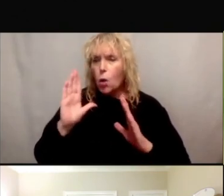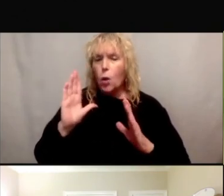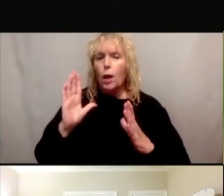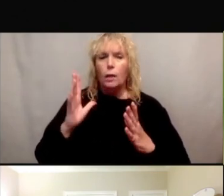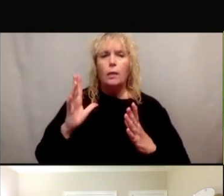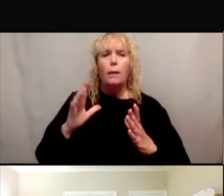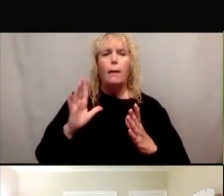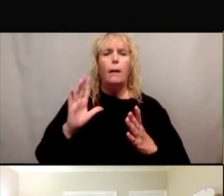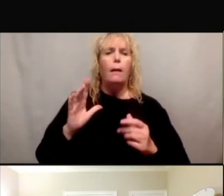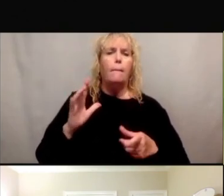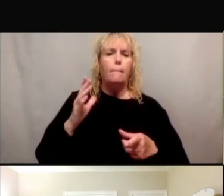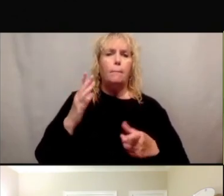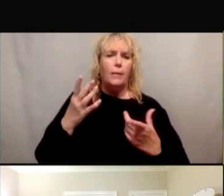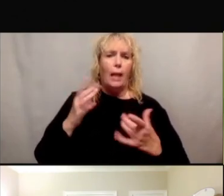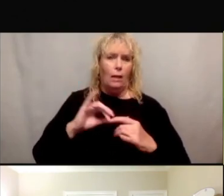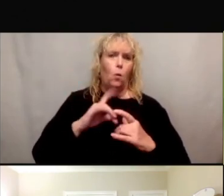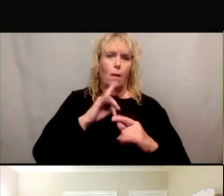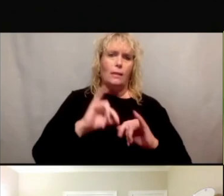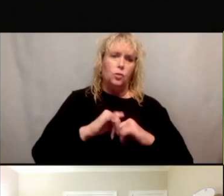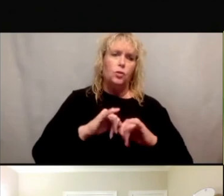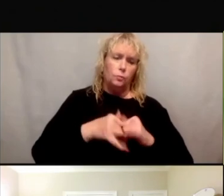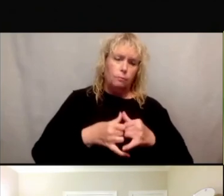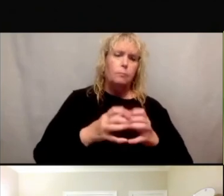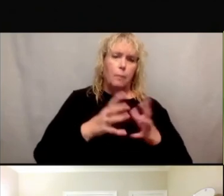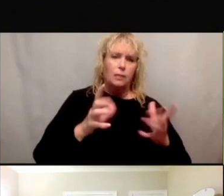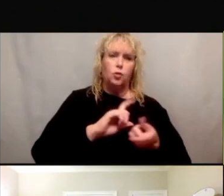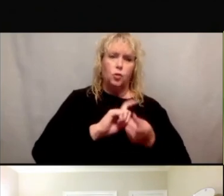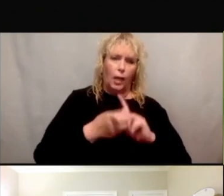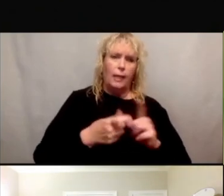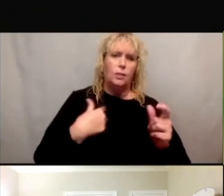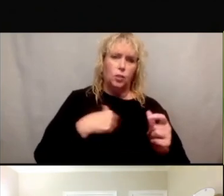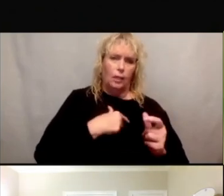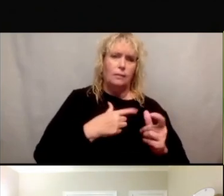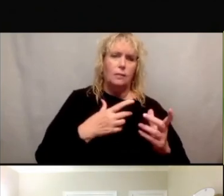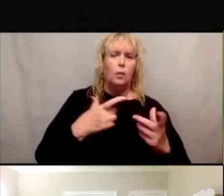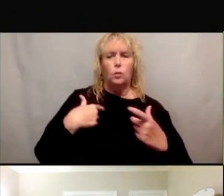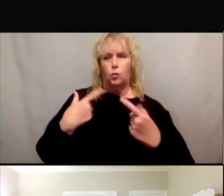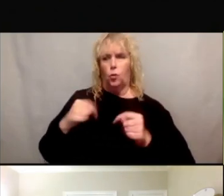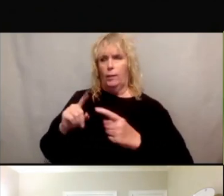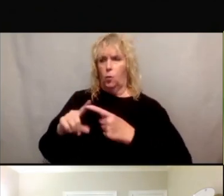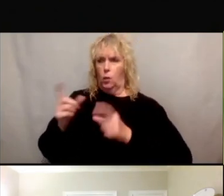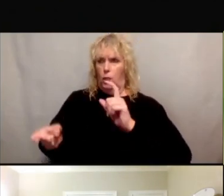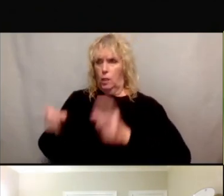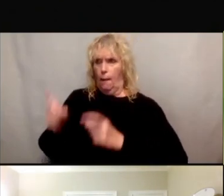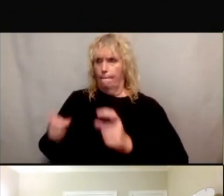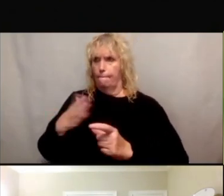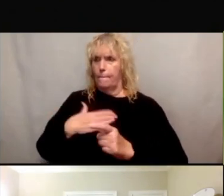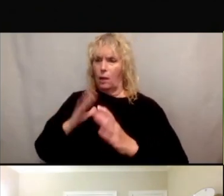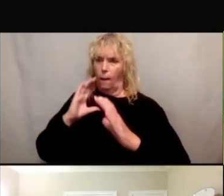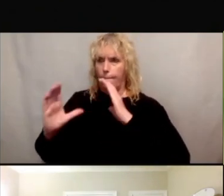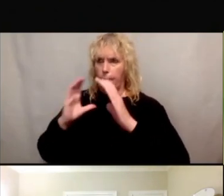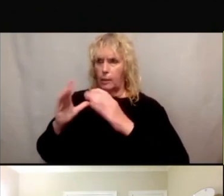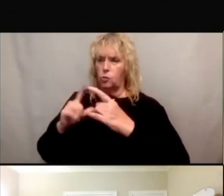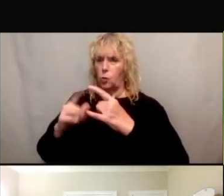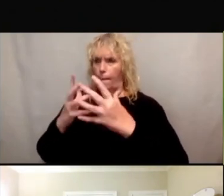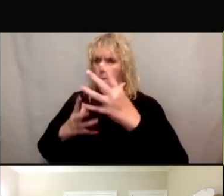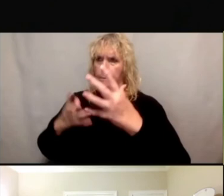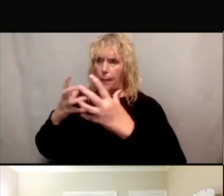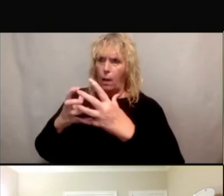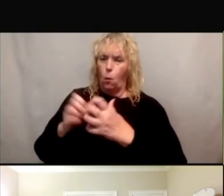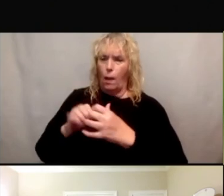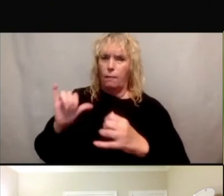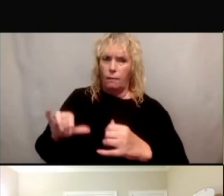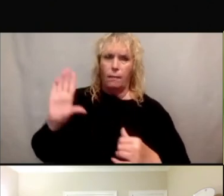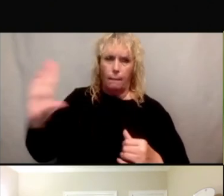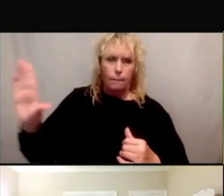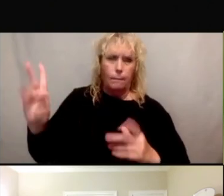this, because that's going to help us understand how to communicate in the way that's going to be, you know, that's going to best resonate and people